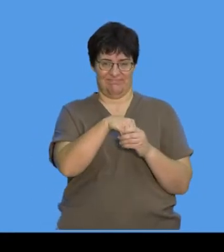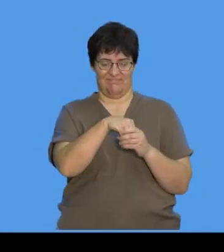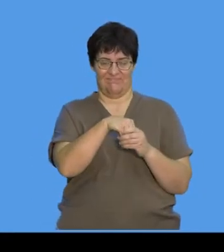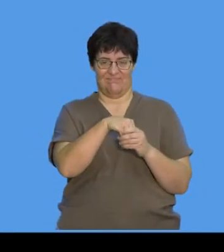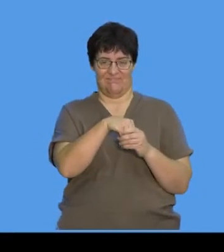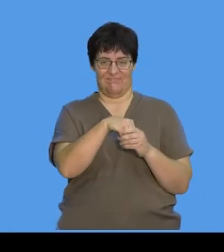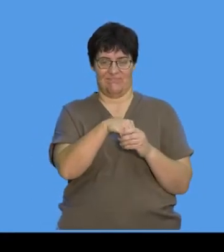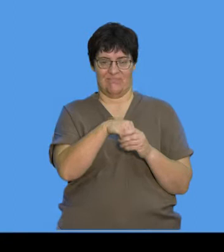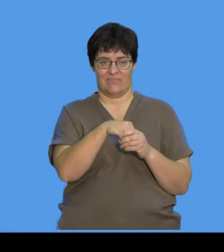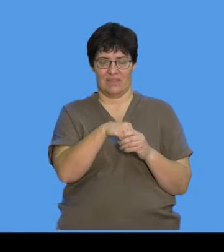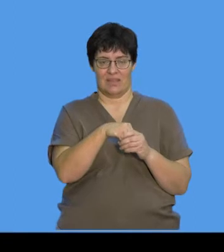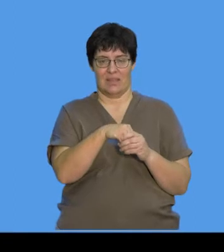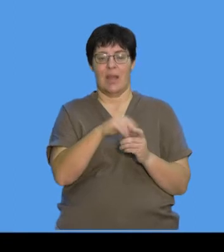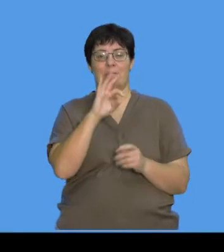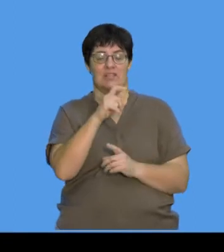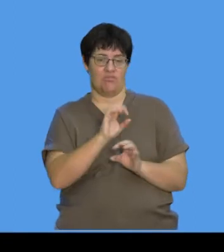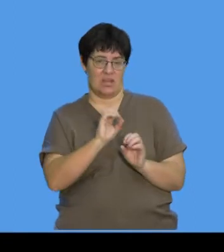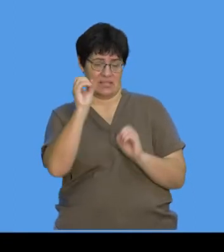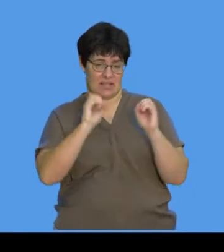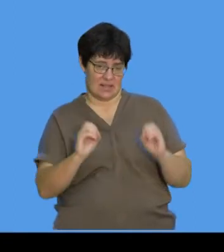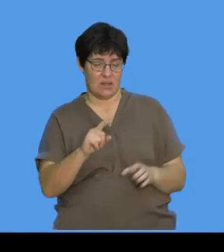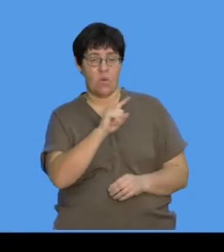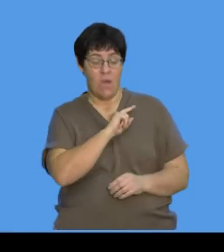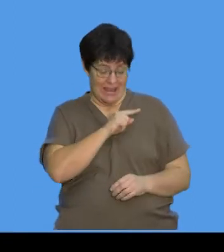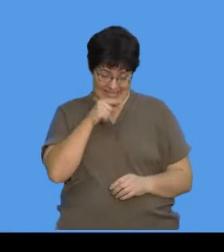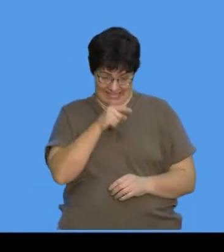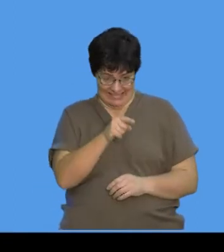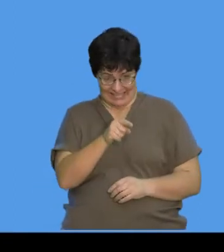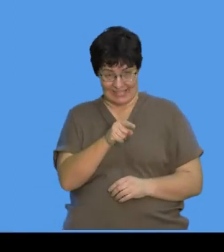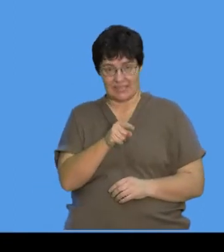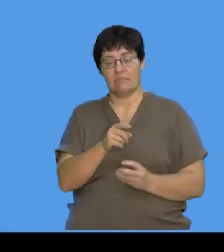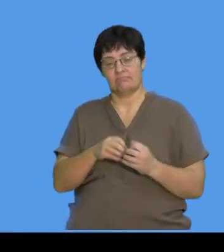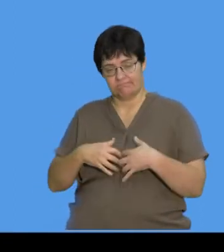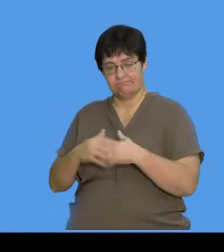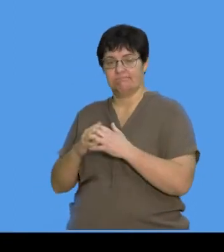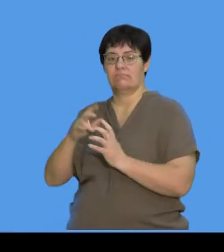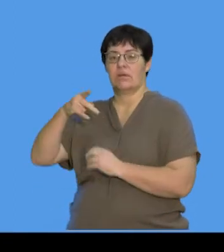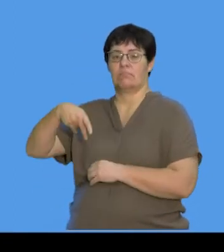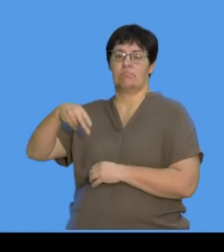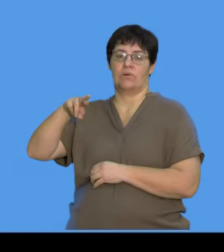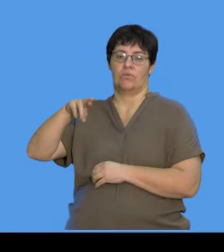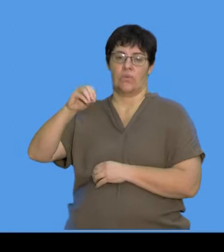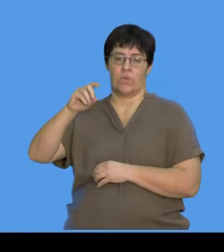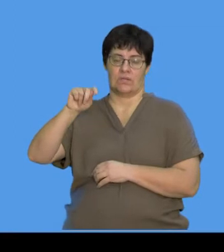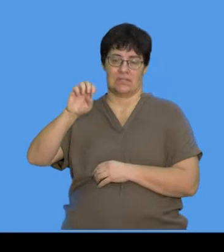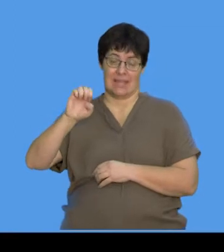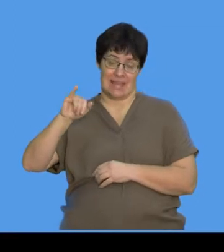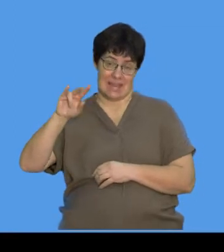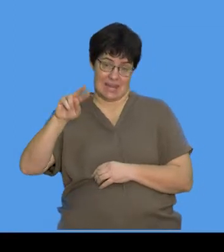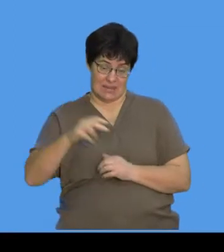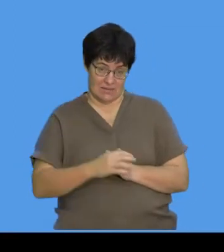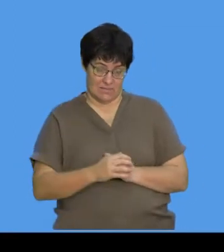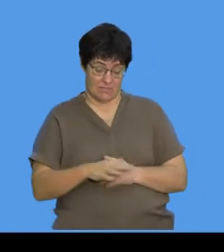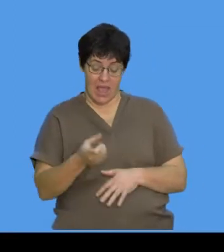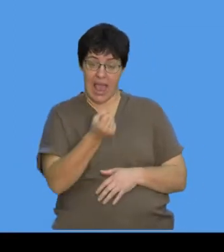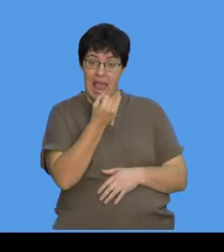bacteria cells. And they are there because they are going to make protein. Very important. Now, when we